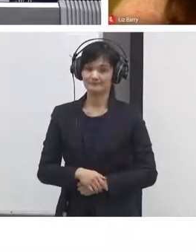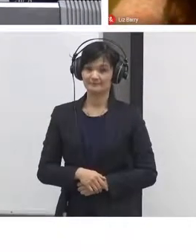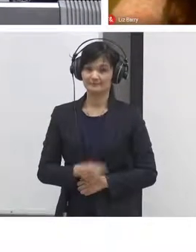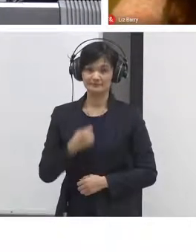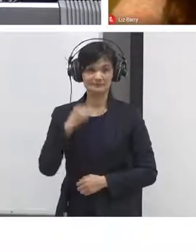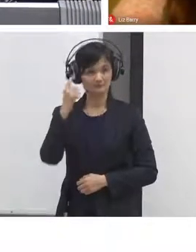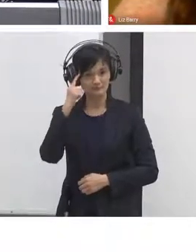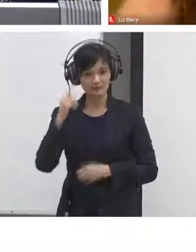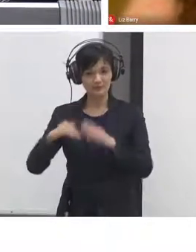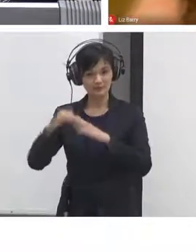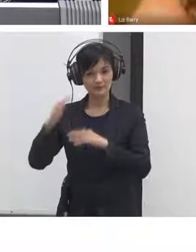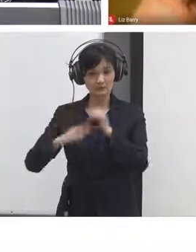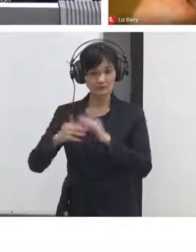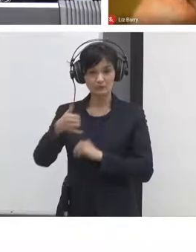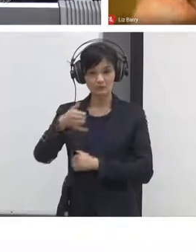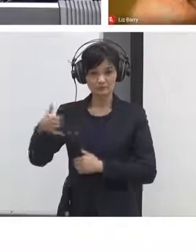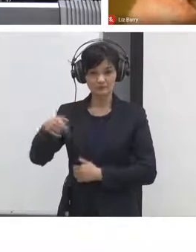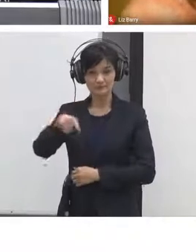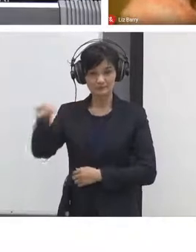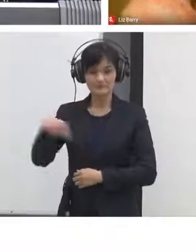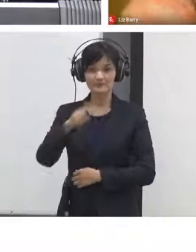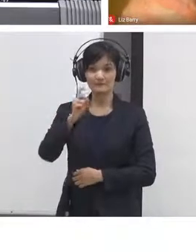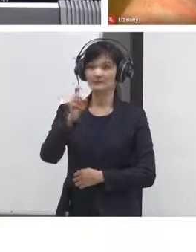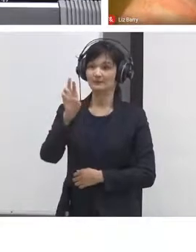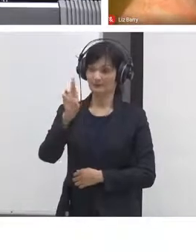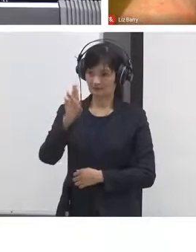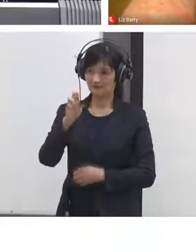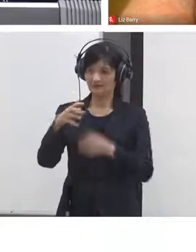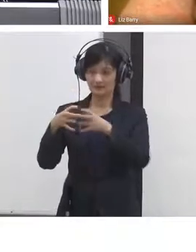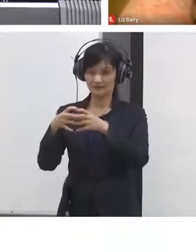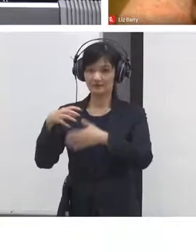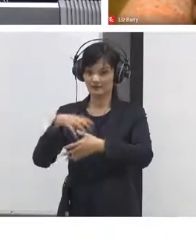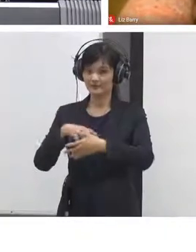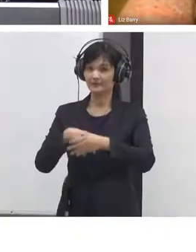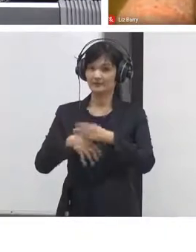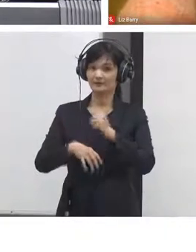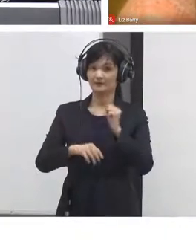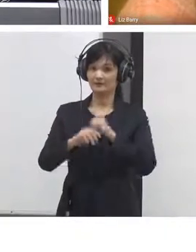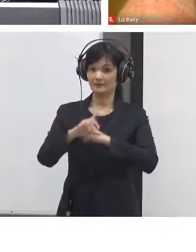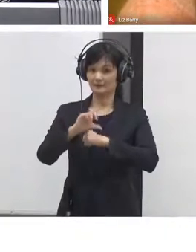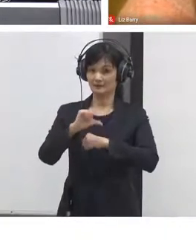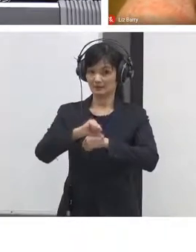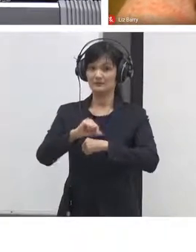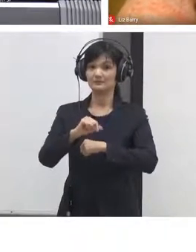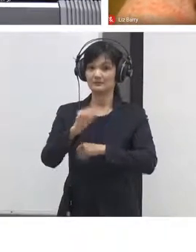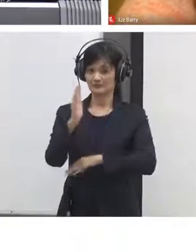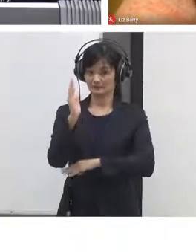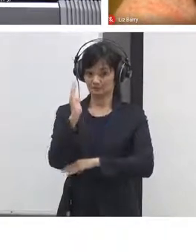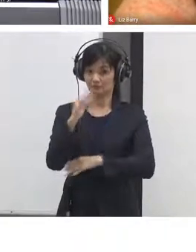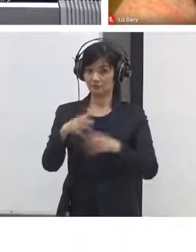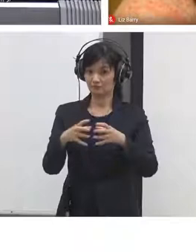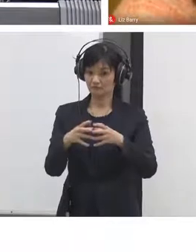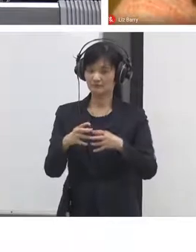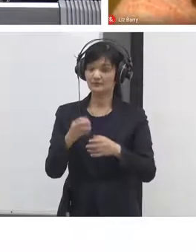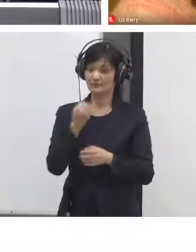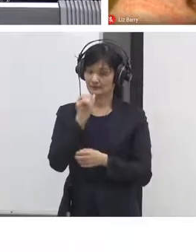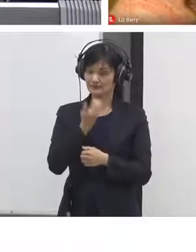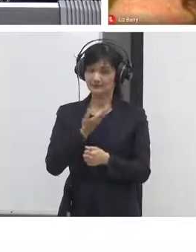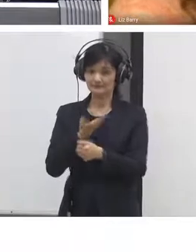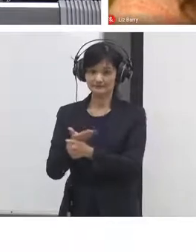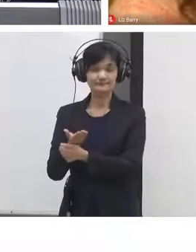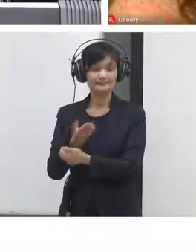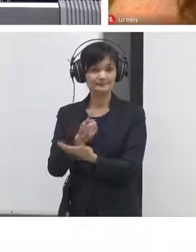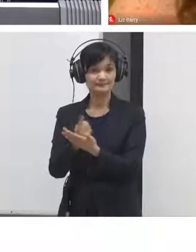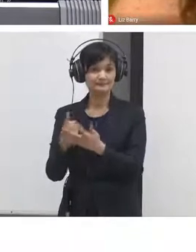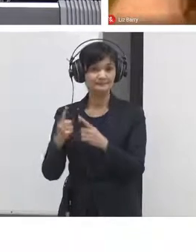or in XR are trying to provide the space to people from different backgrounds to